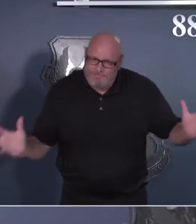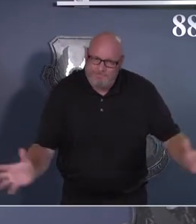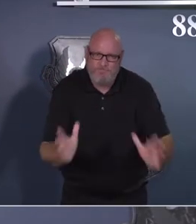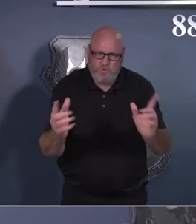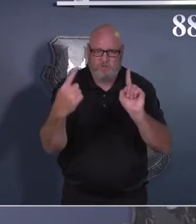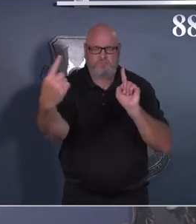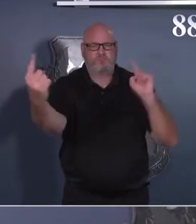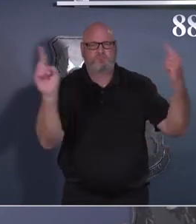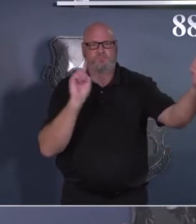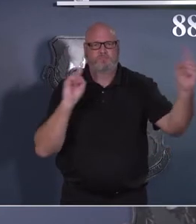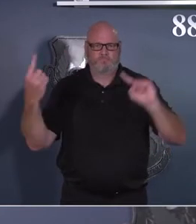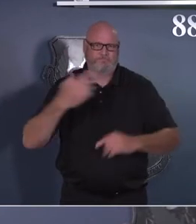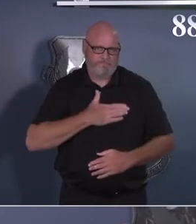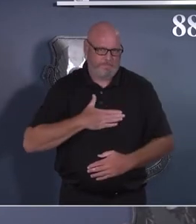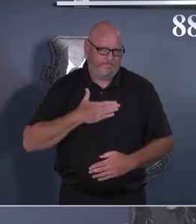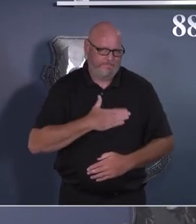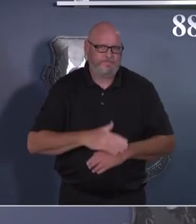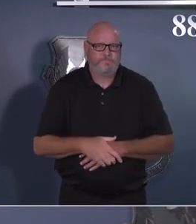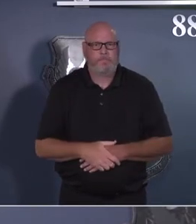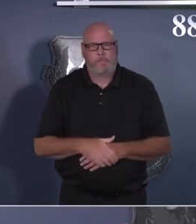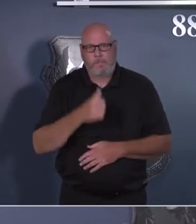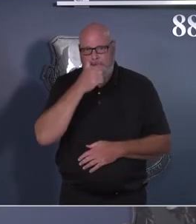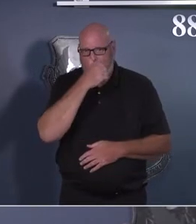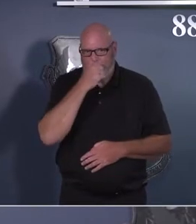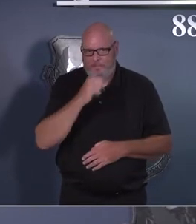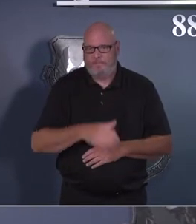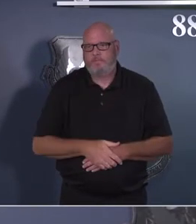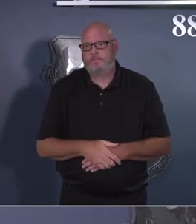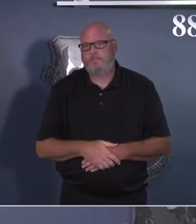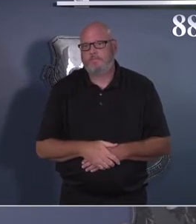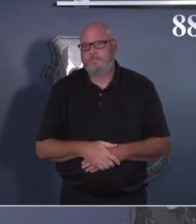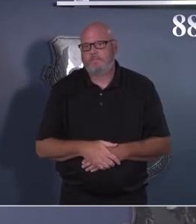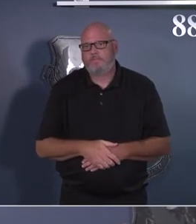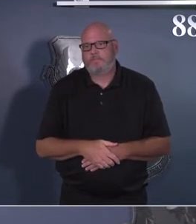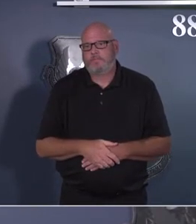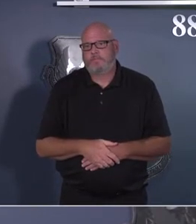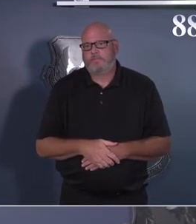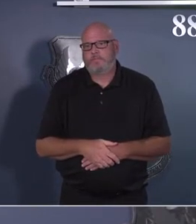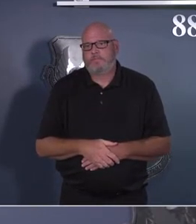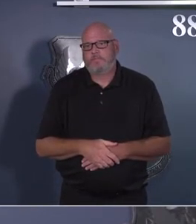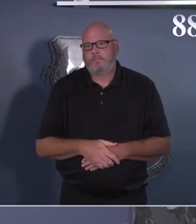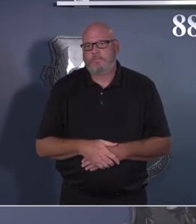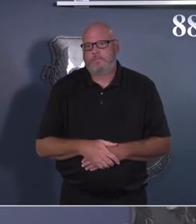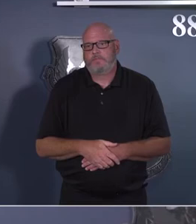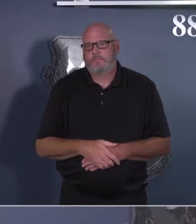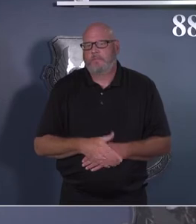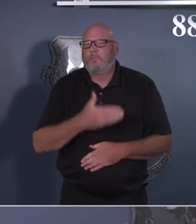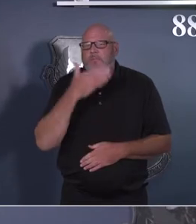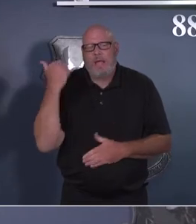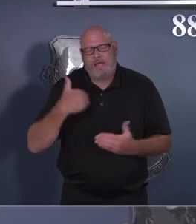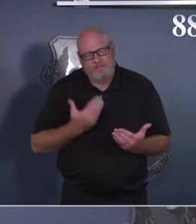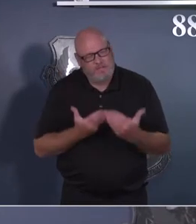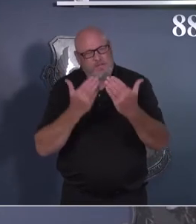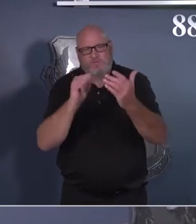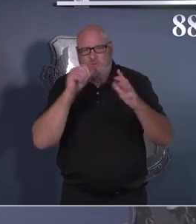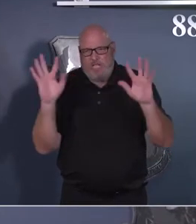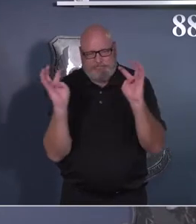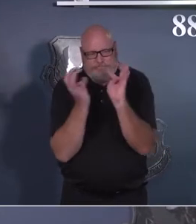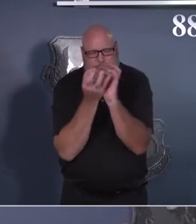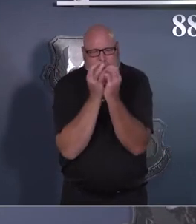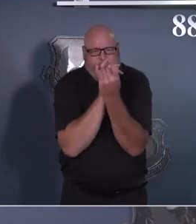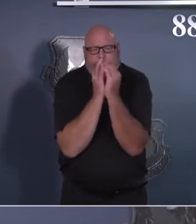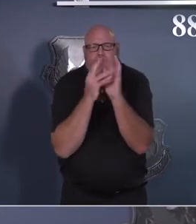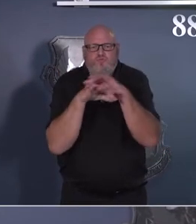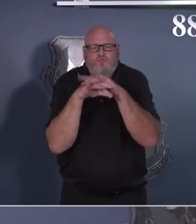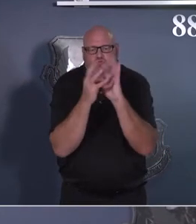activities. And I would ask you and encourage you not to kind of congregate or aggregate together in groups or clumps. You need to maintain that physical